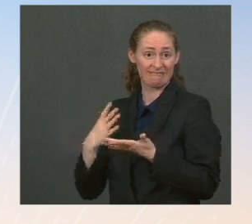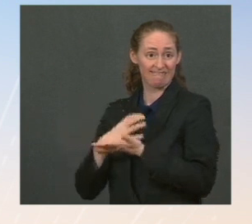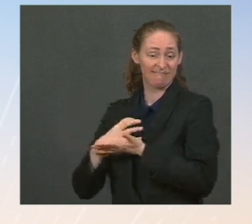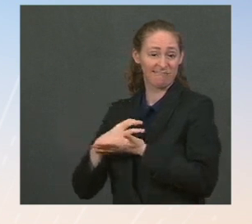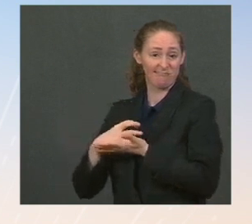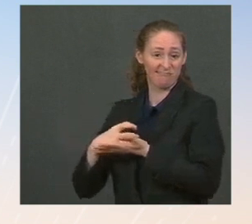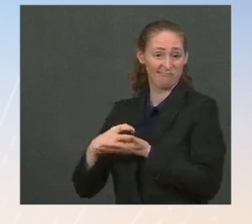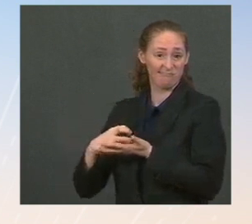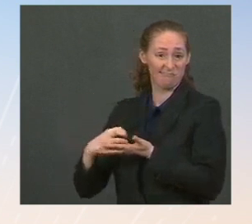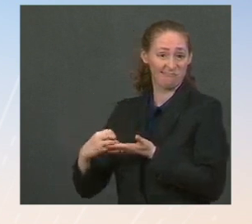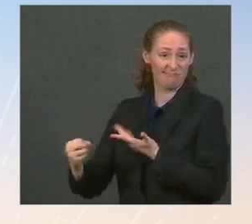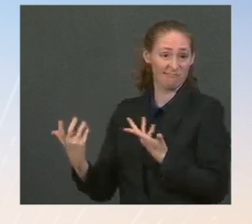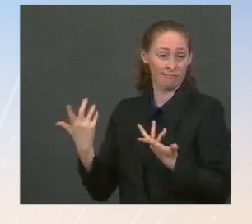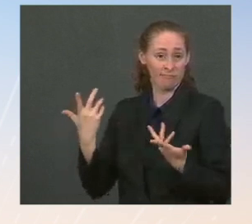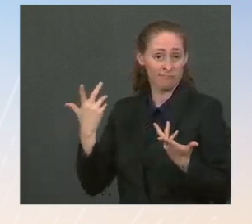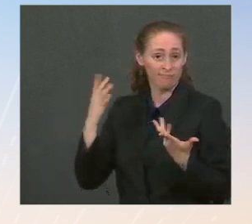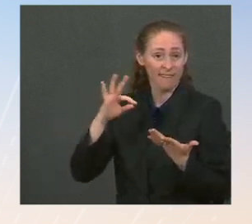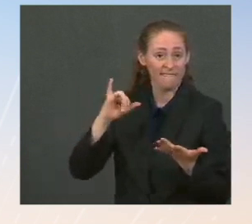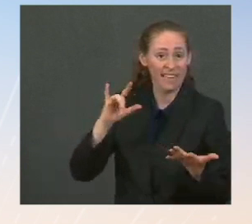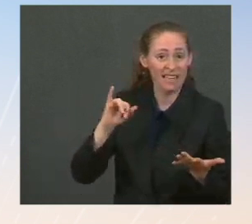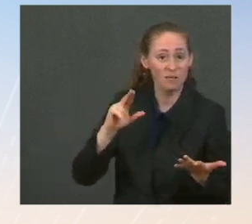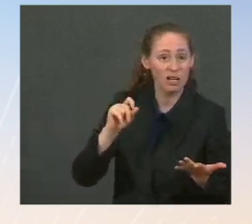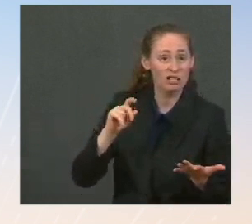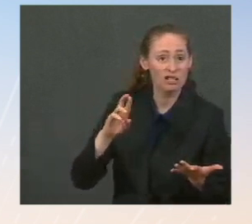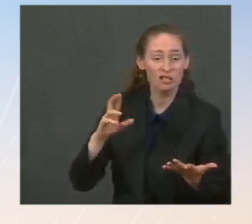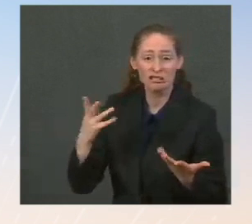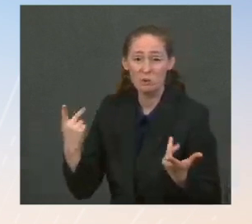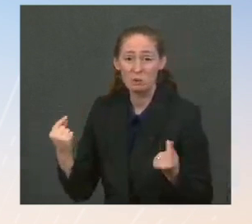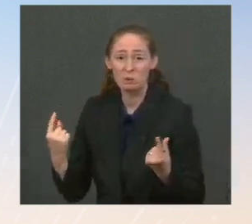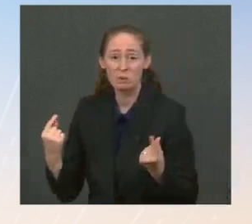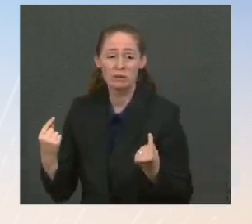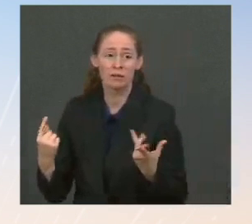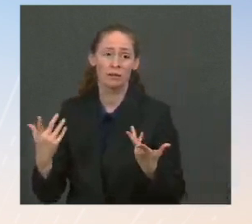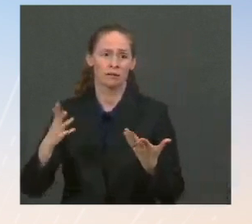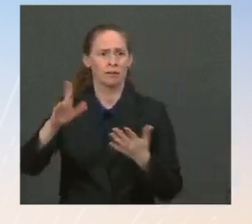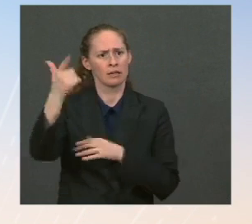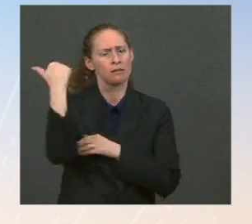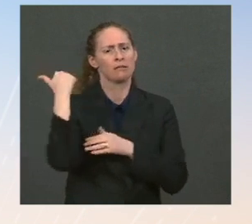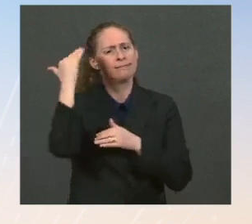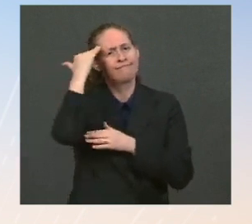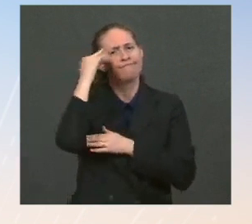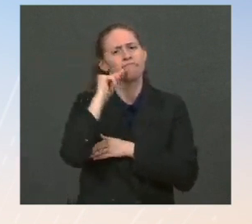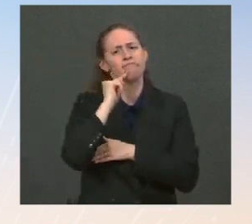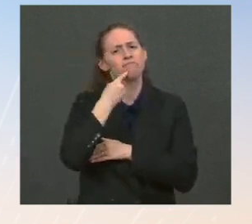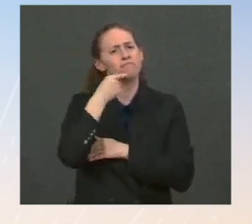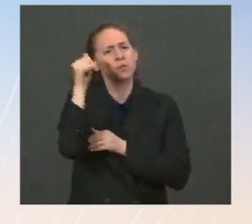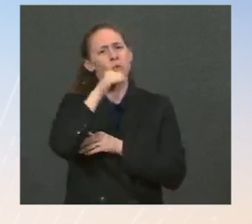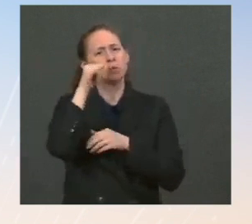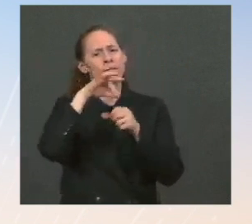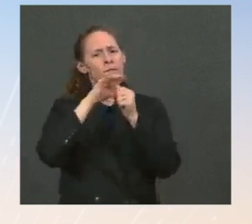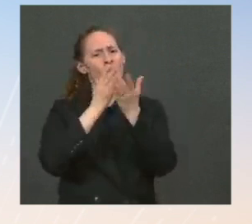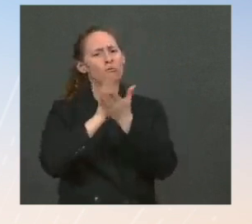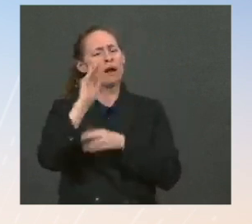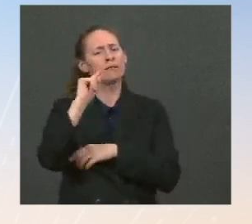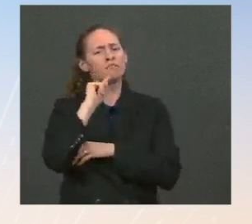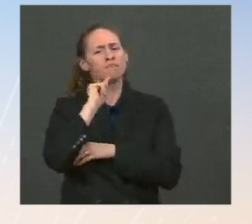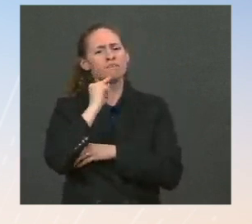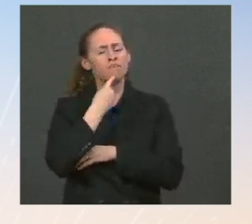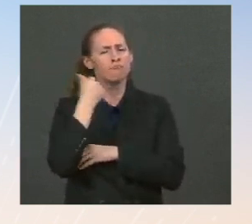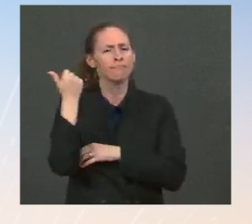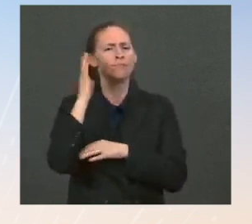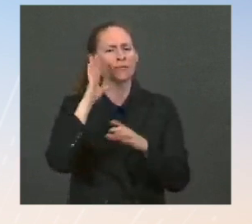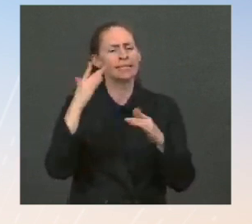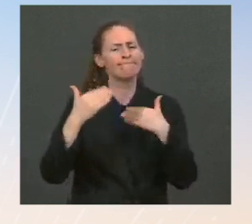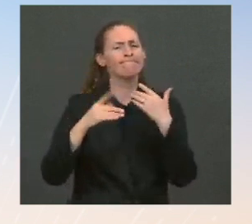sees this as a very important issue that needs to be addressed. And so he's going to continue to do that. He did that